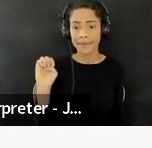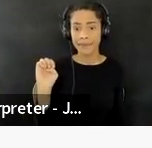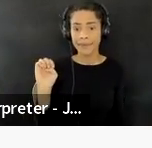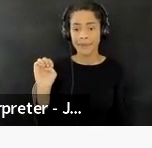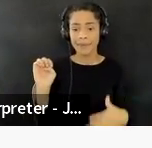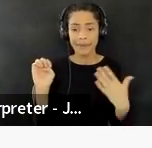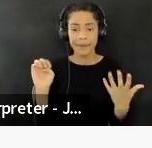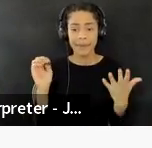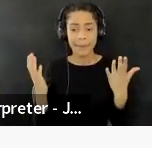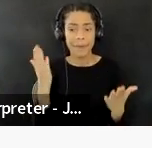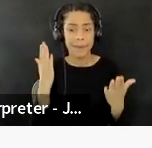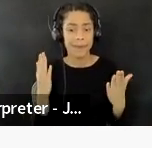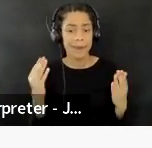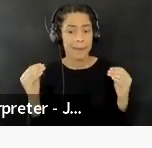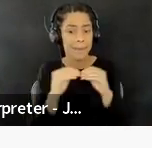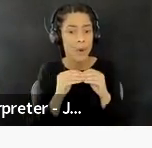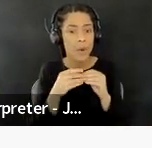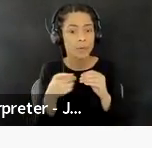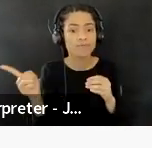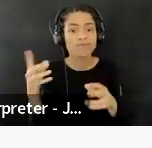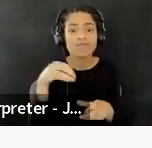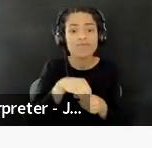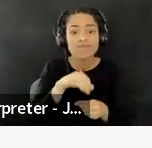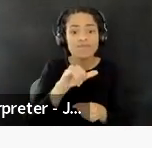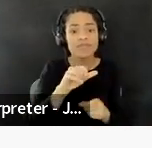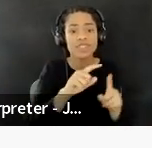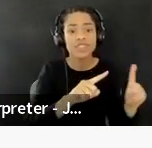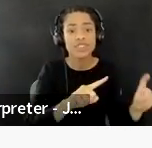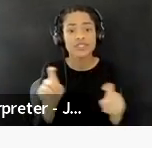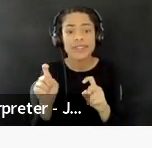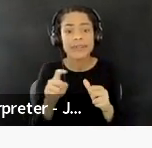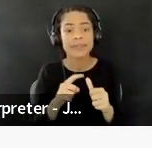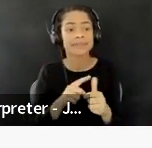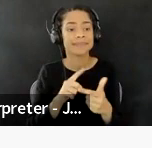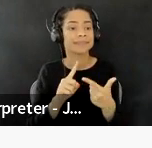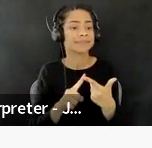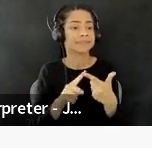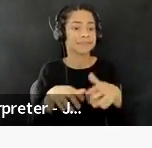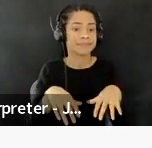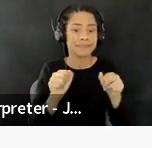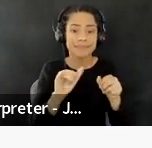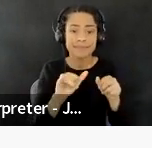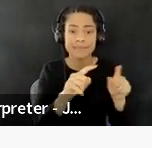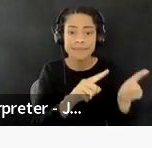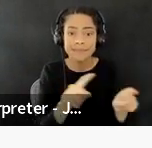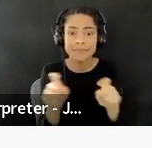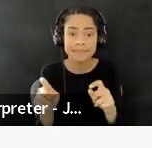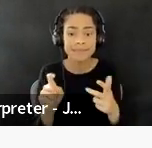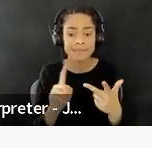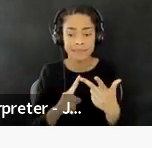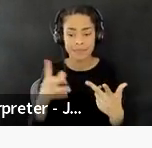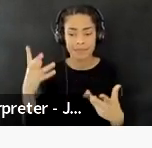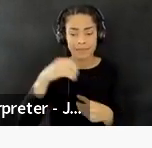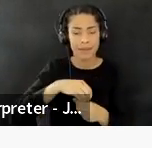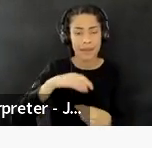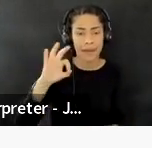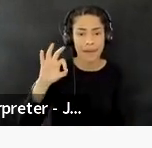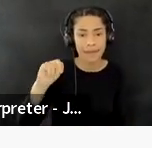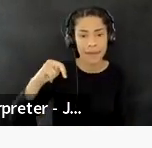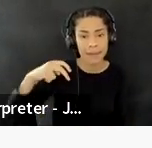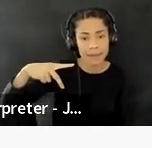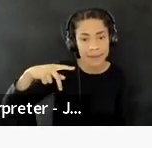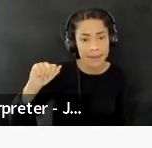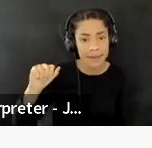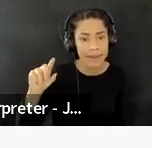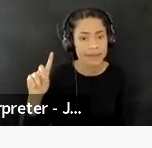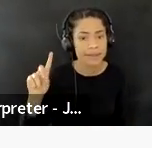institutions participate in the survey, take the survey, uh, participating in FNPA's decal track. Um,